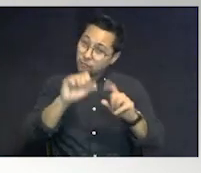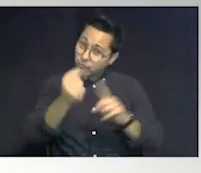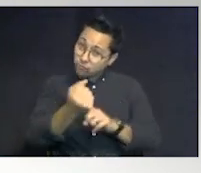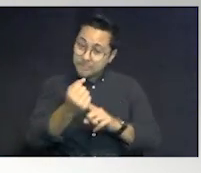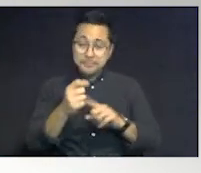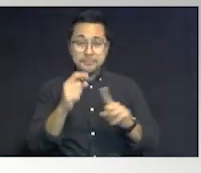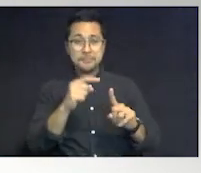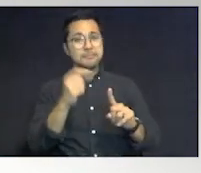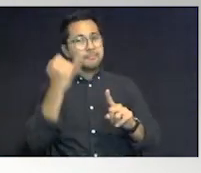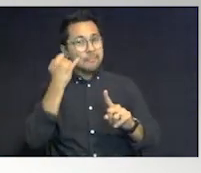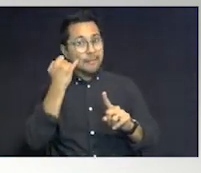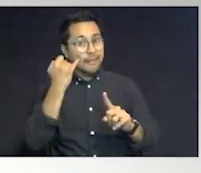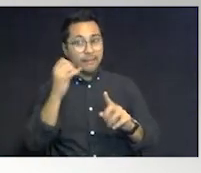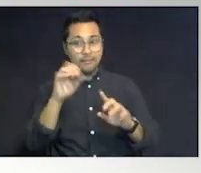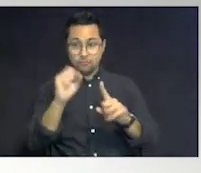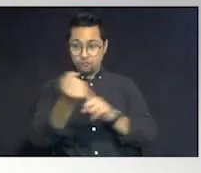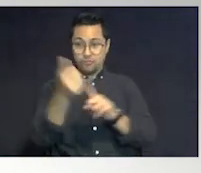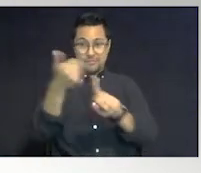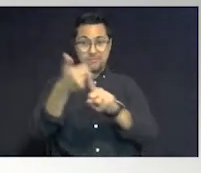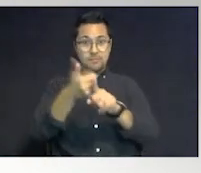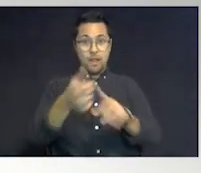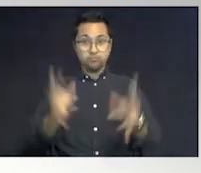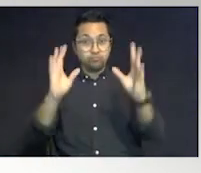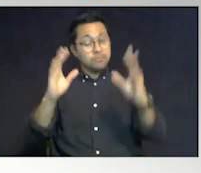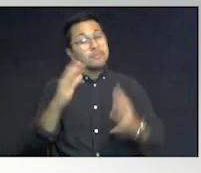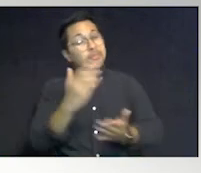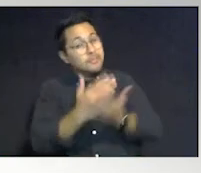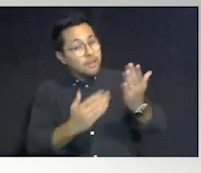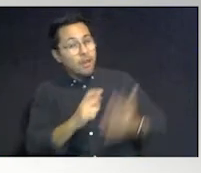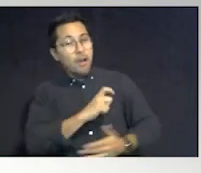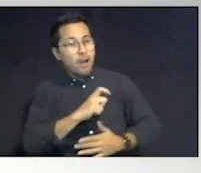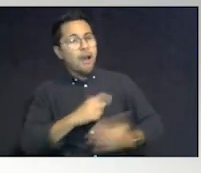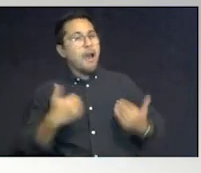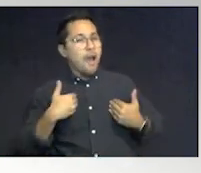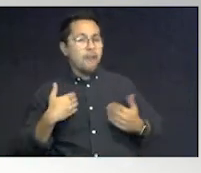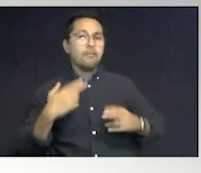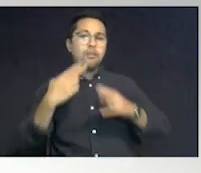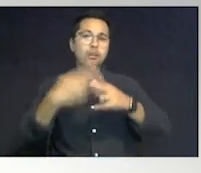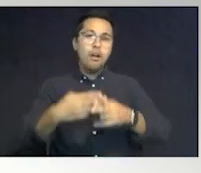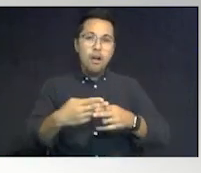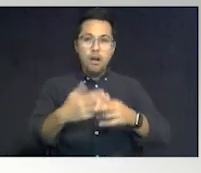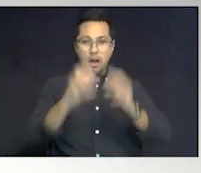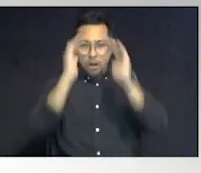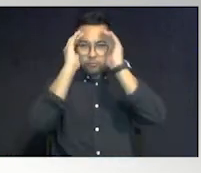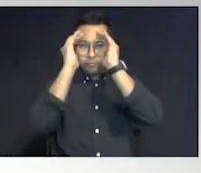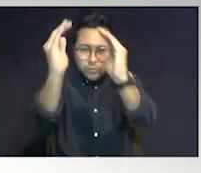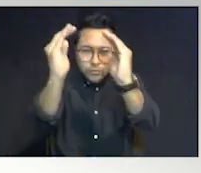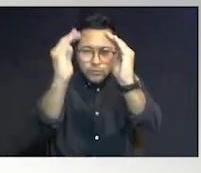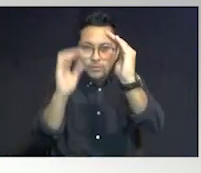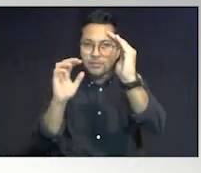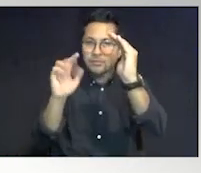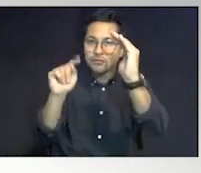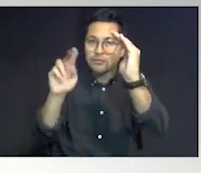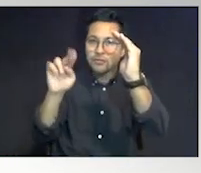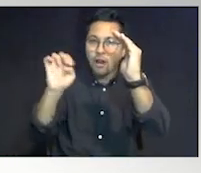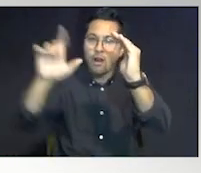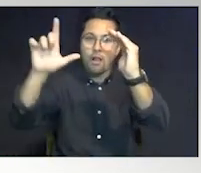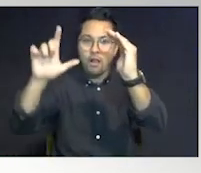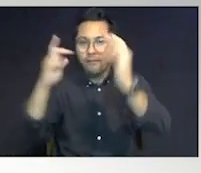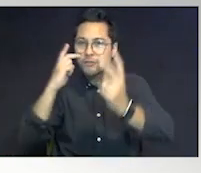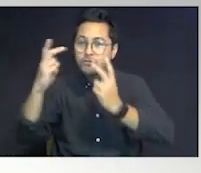situation is volatile, some of the officers have what they call tunnel vision. It's that we basically exclude